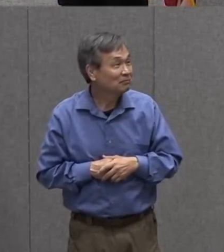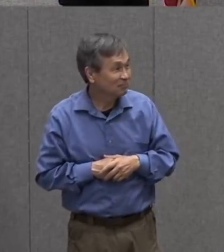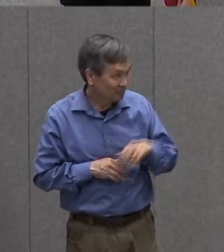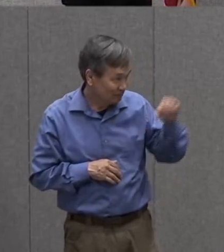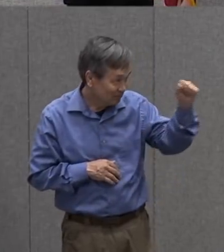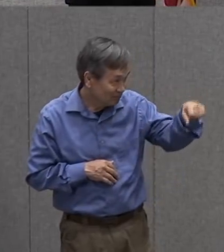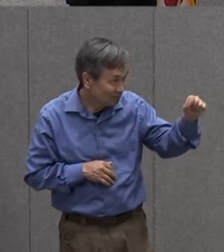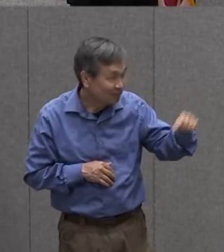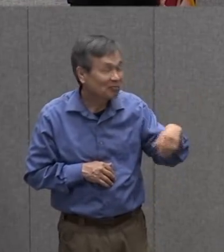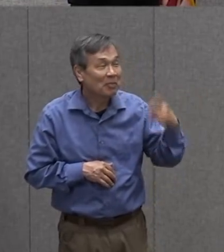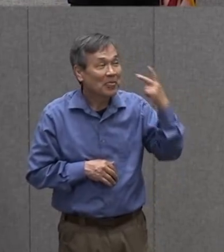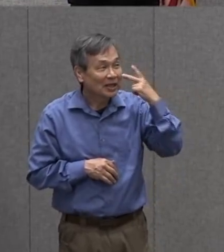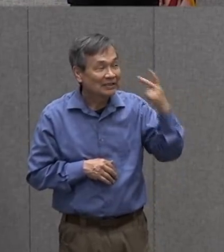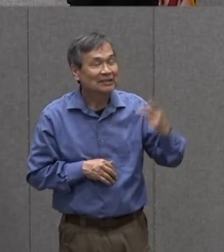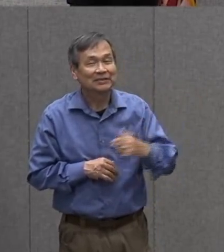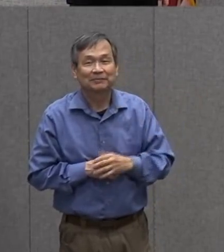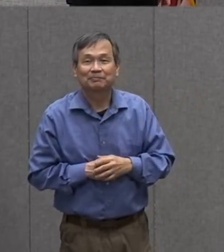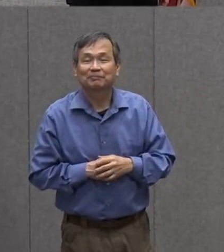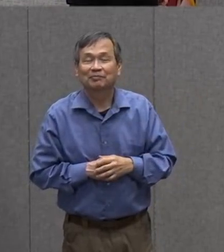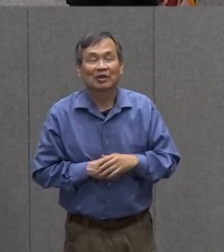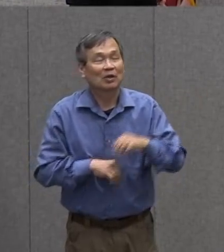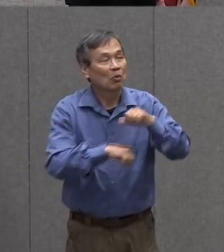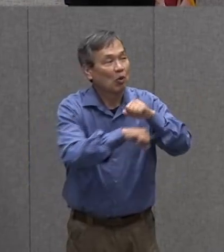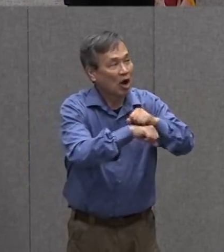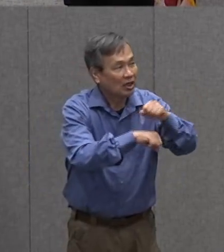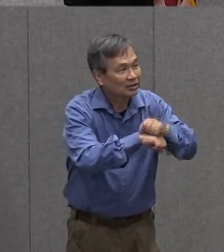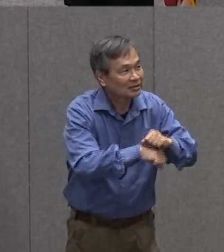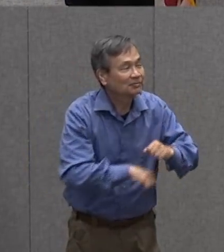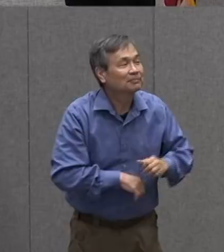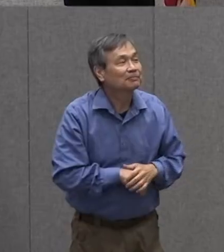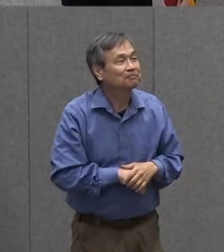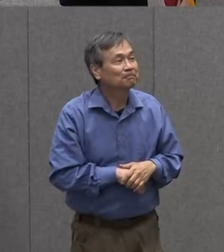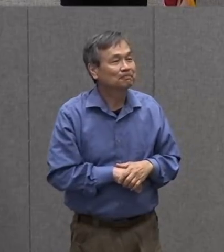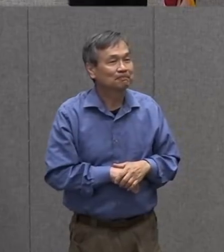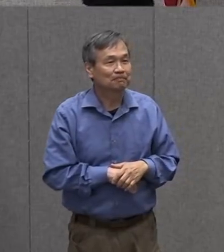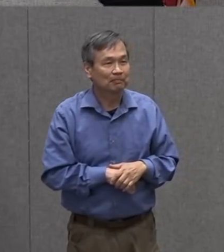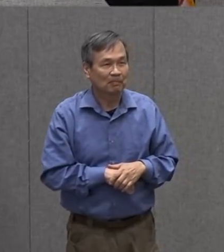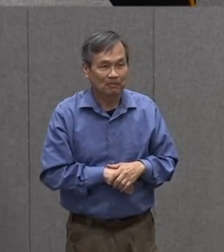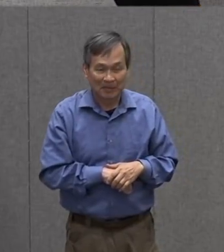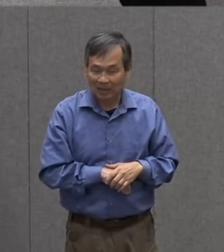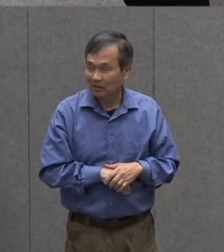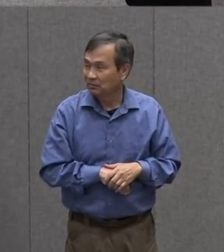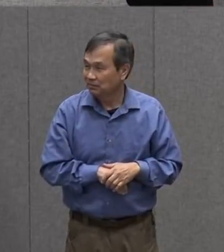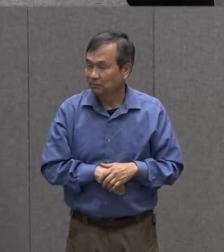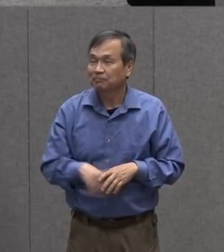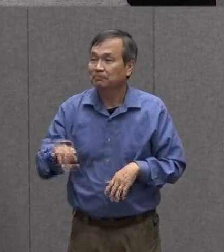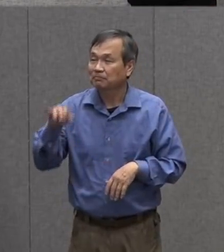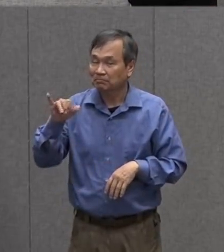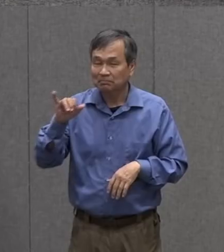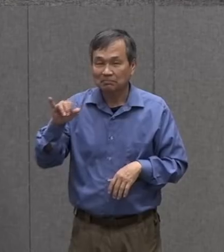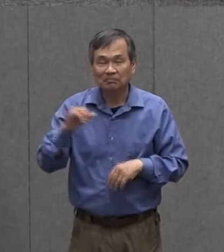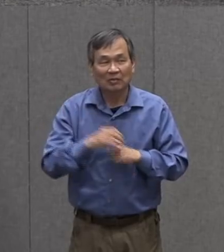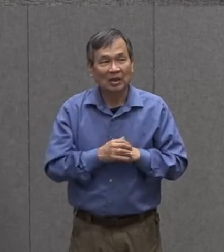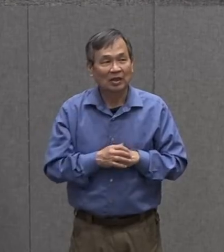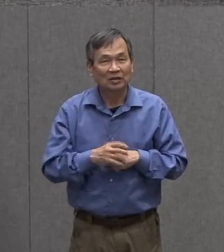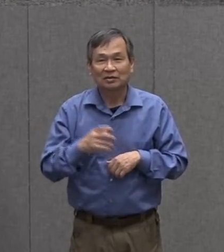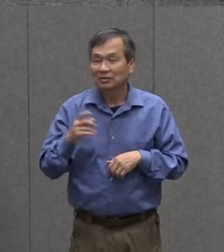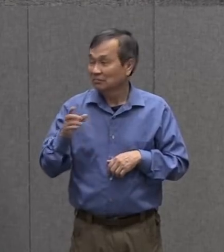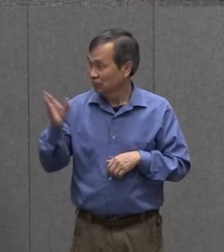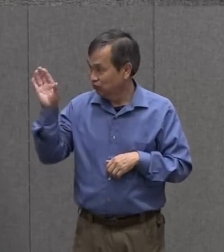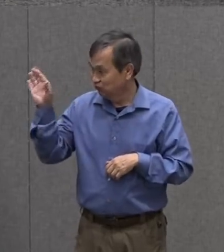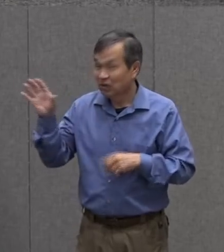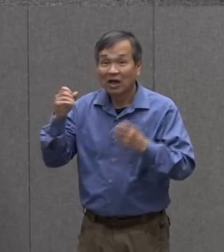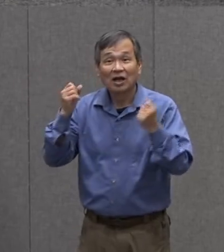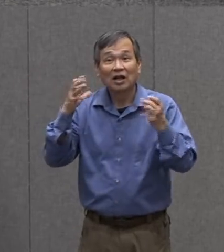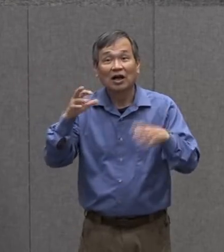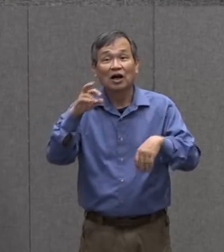i see some rocks a non-living thing actually you see a lot of rocks